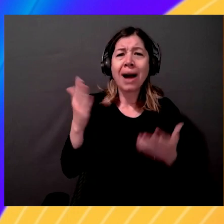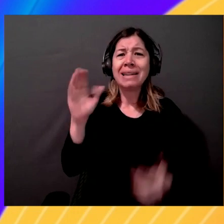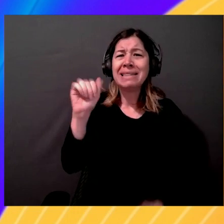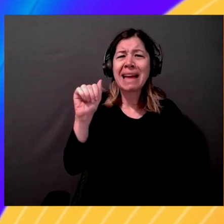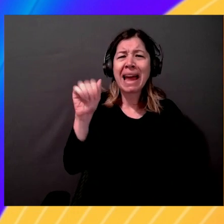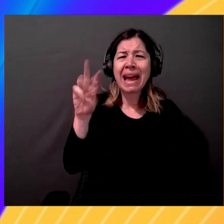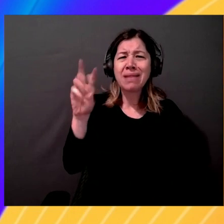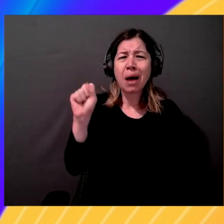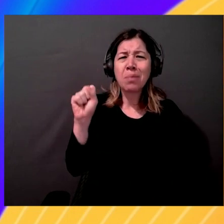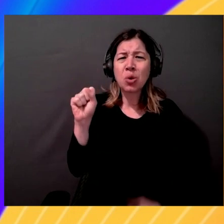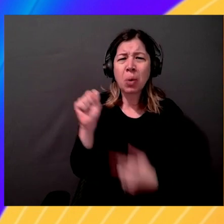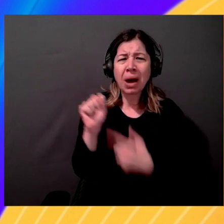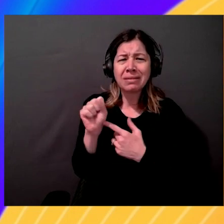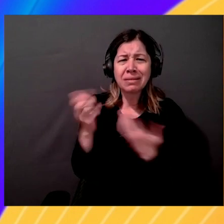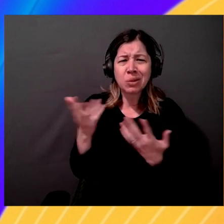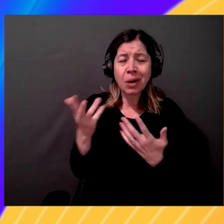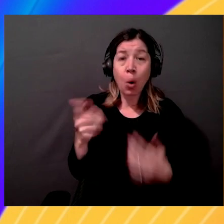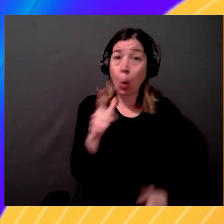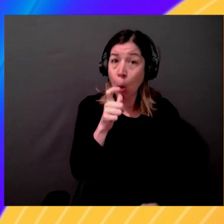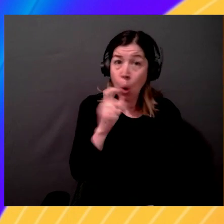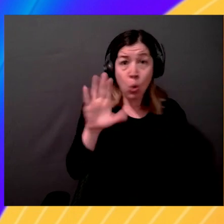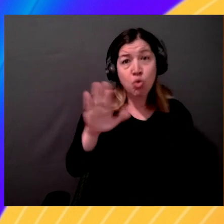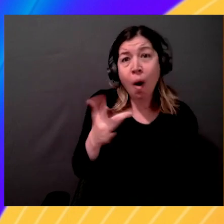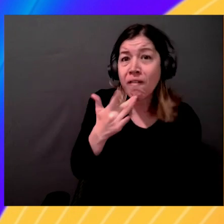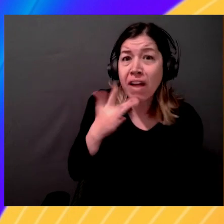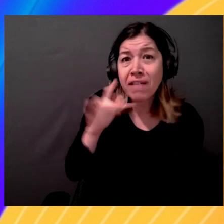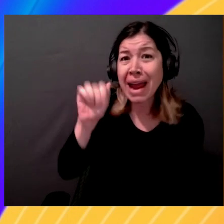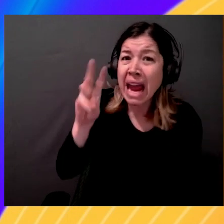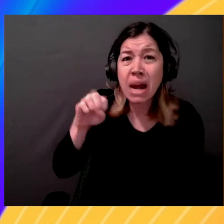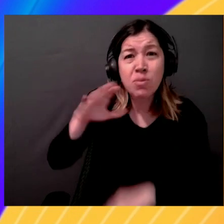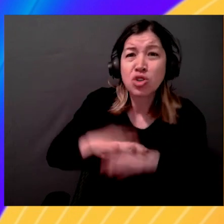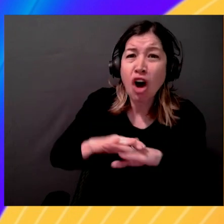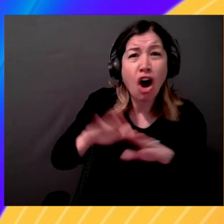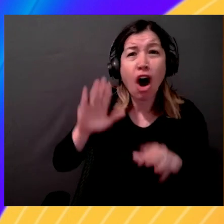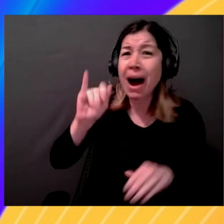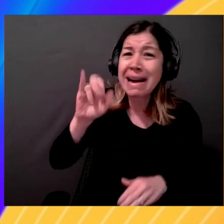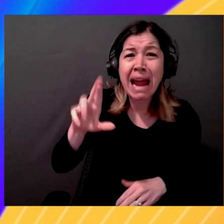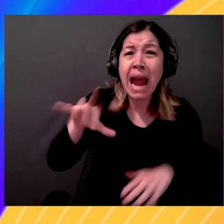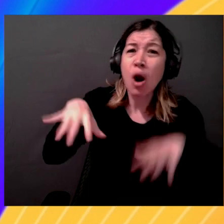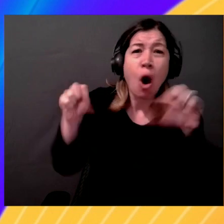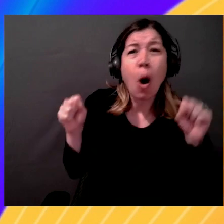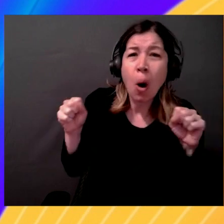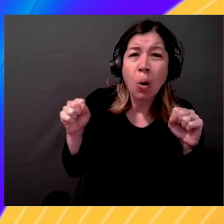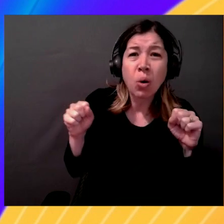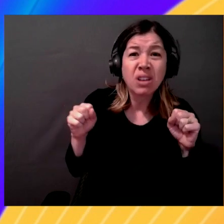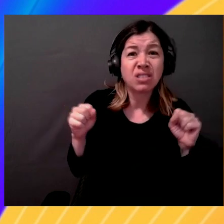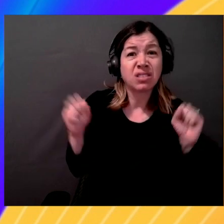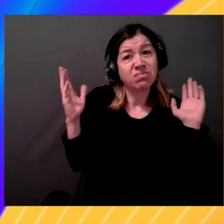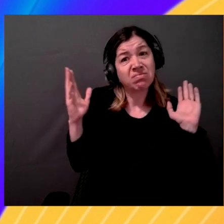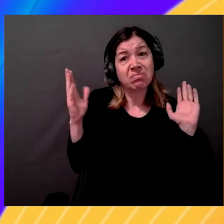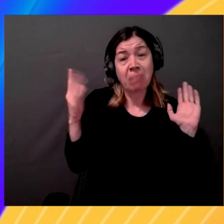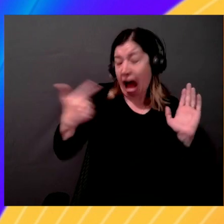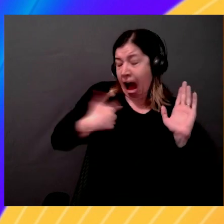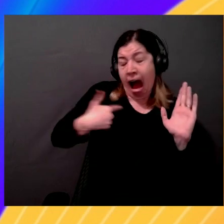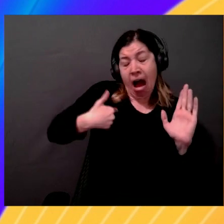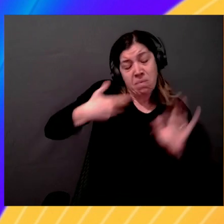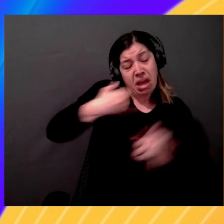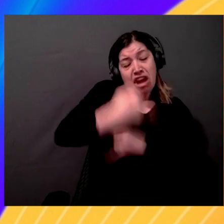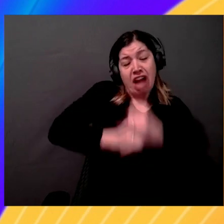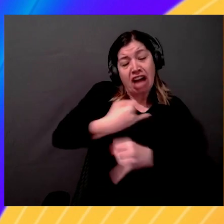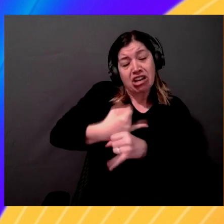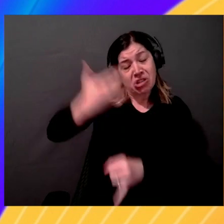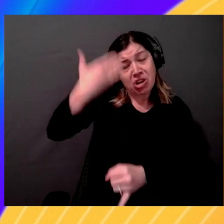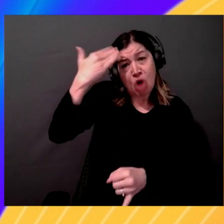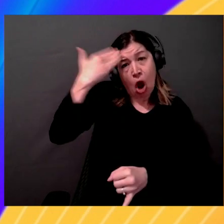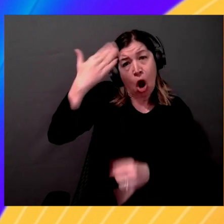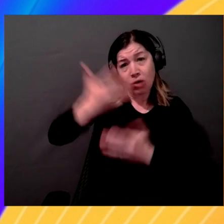Who are your favorite AWS on-air hosts? Yeah. I don't know if it'll know that. I'm internationally known. Okay. Well, let's see if it knows. And if it doesn't know it,